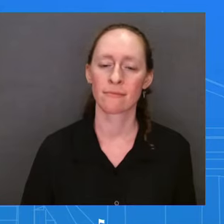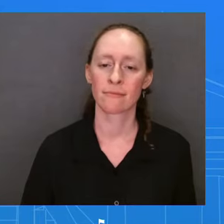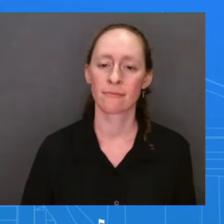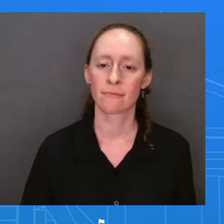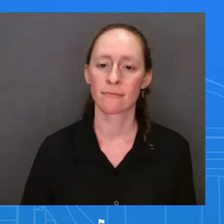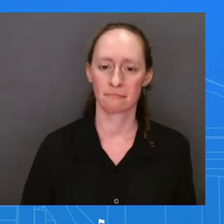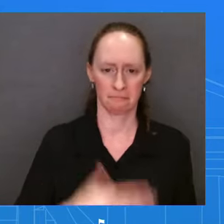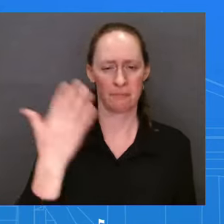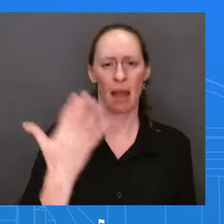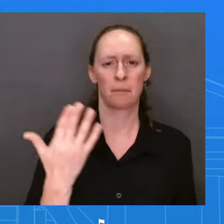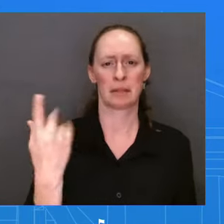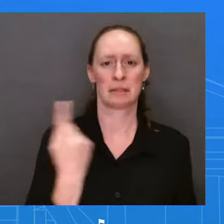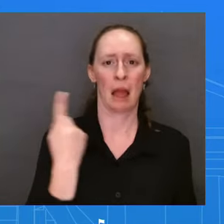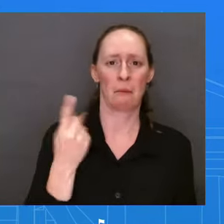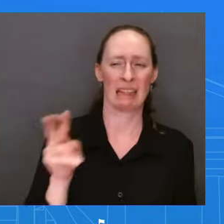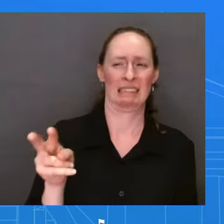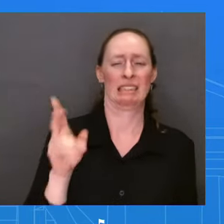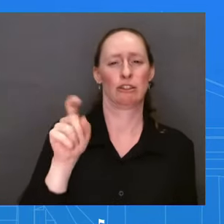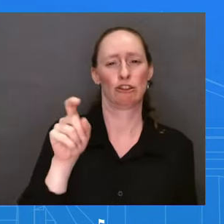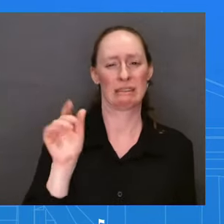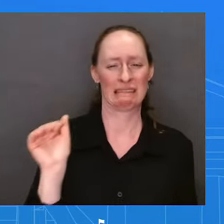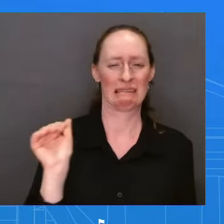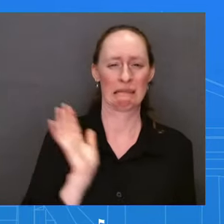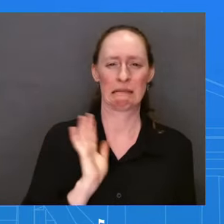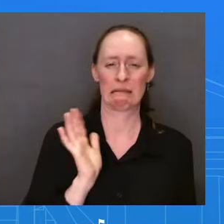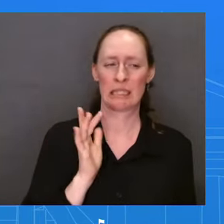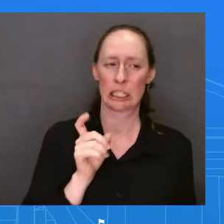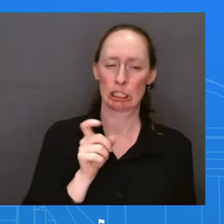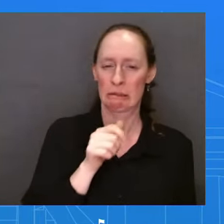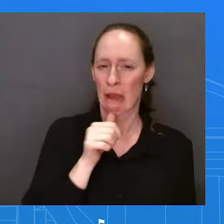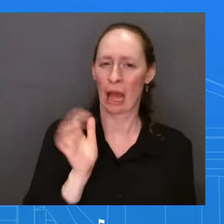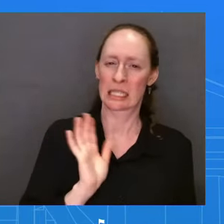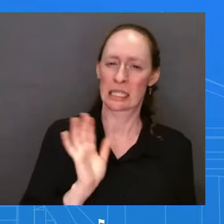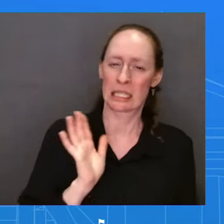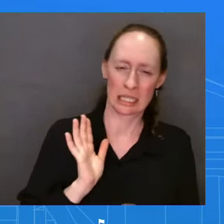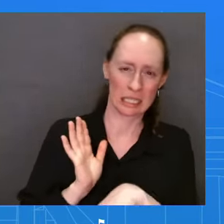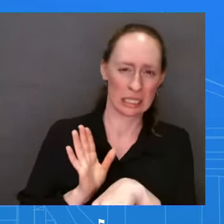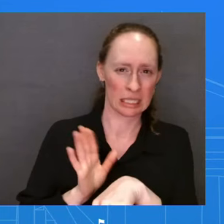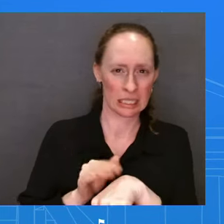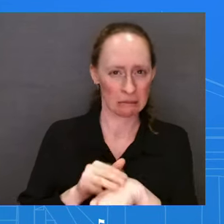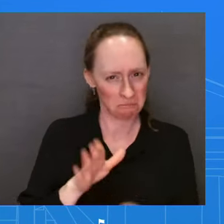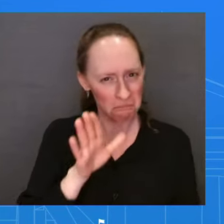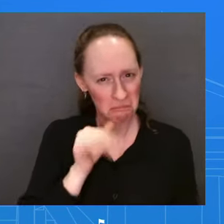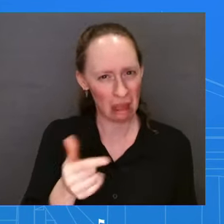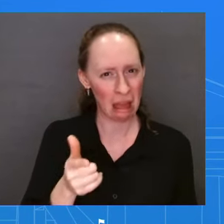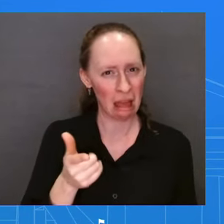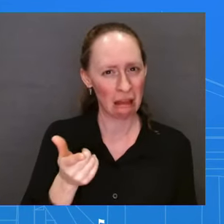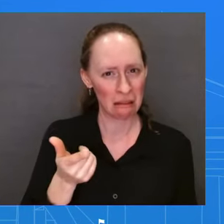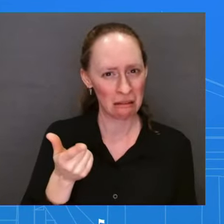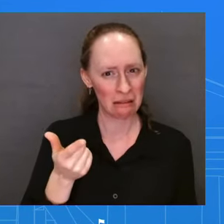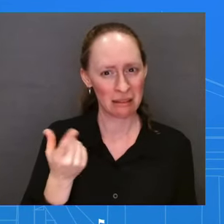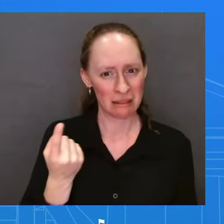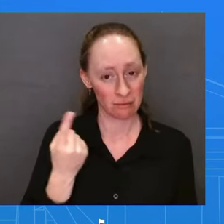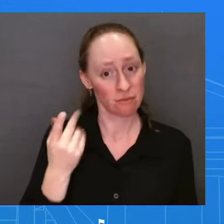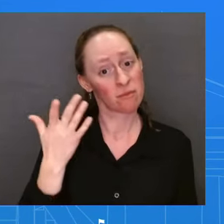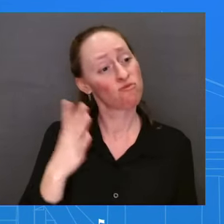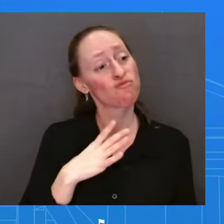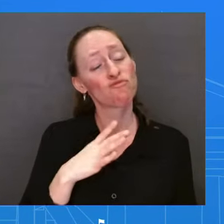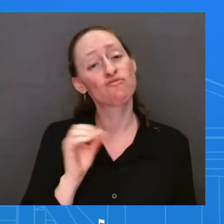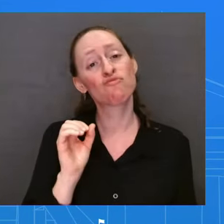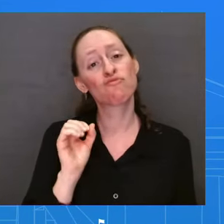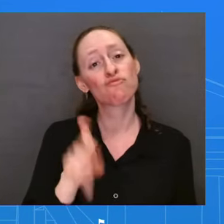invite the president's son amid everything that he's going through and what challenges that poses is